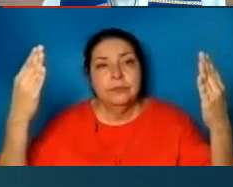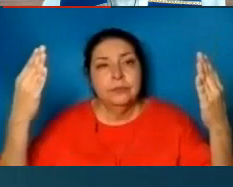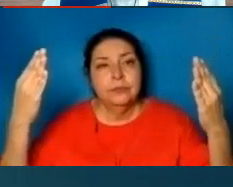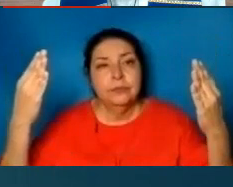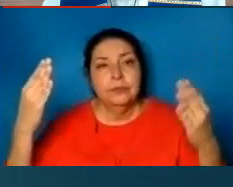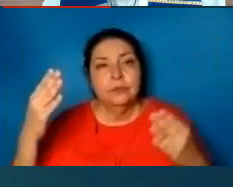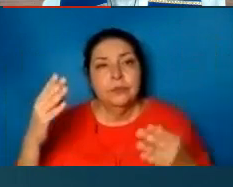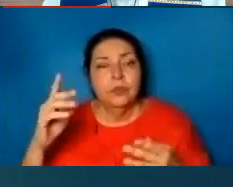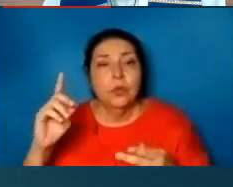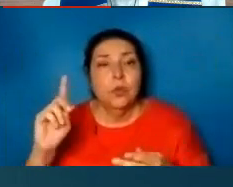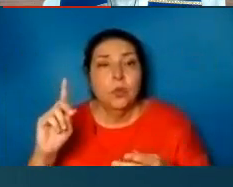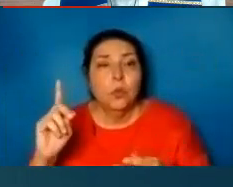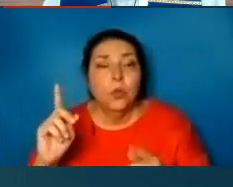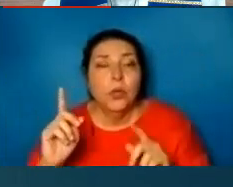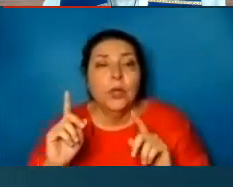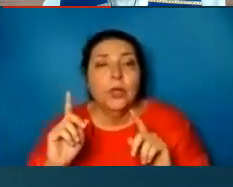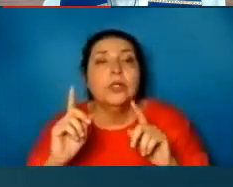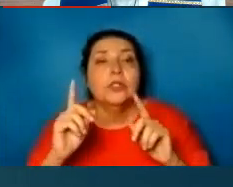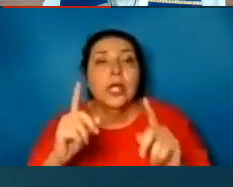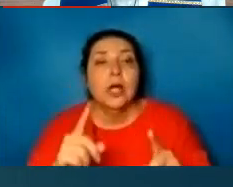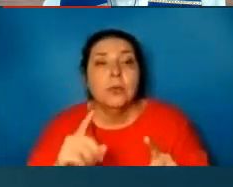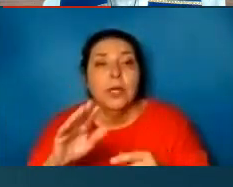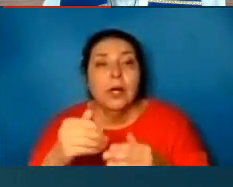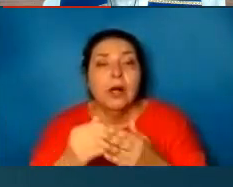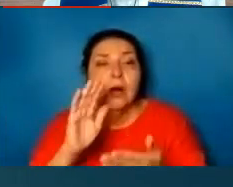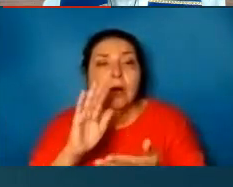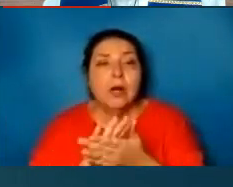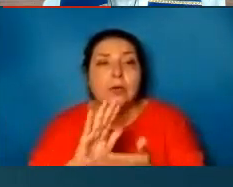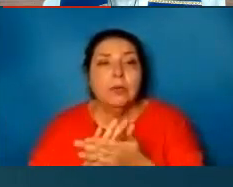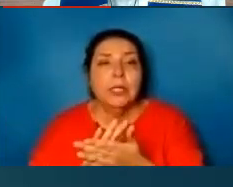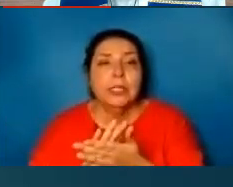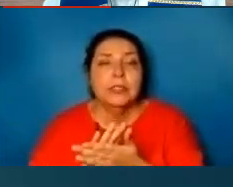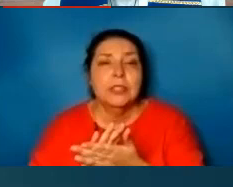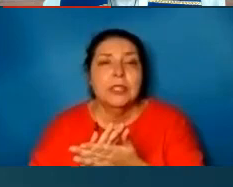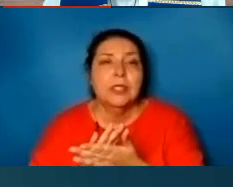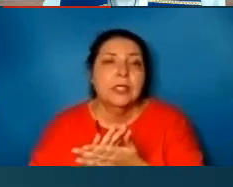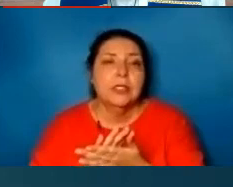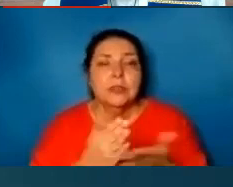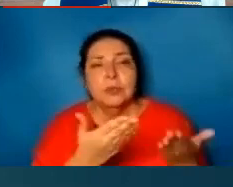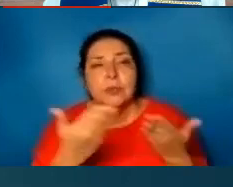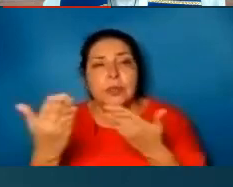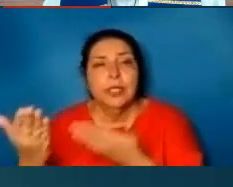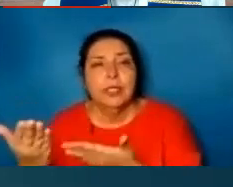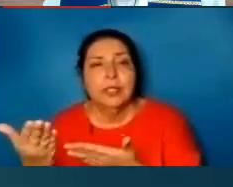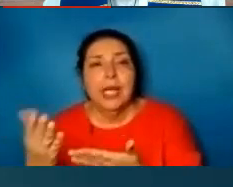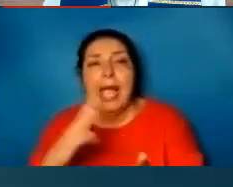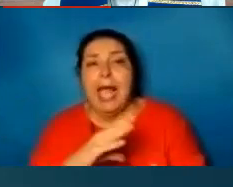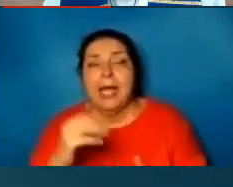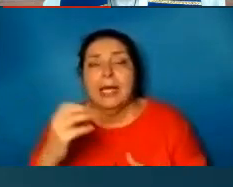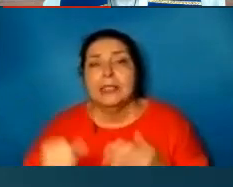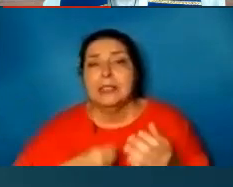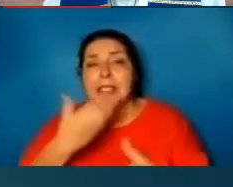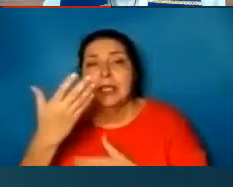Let shall we come, our praises bring, and sing to